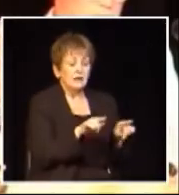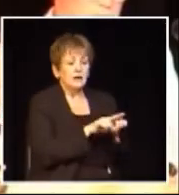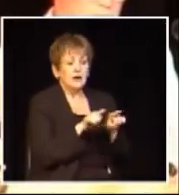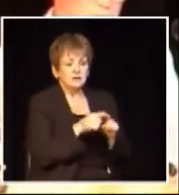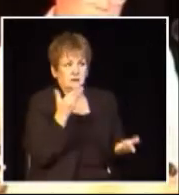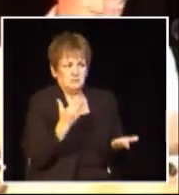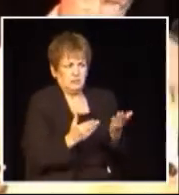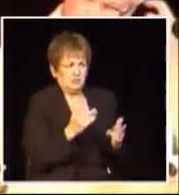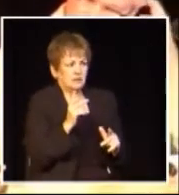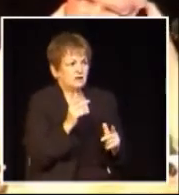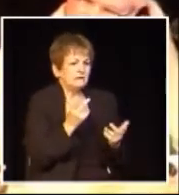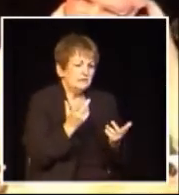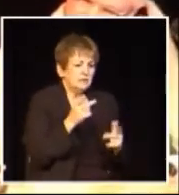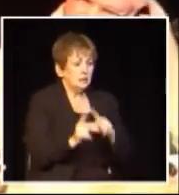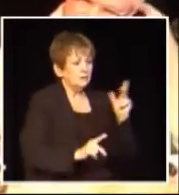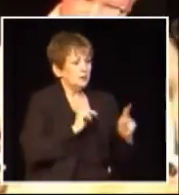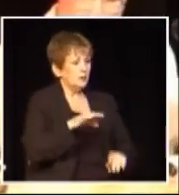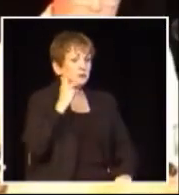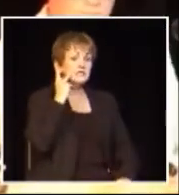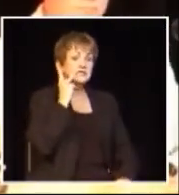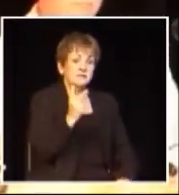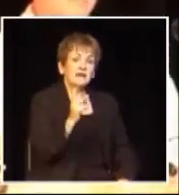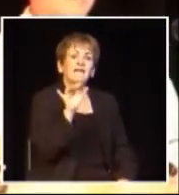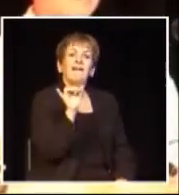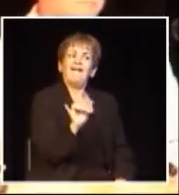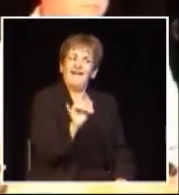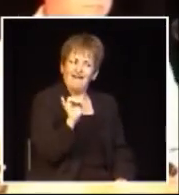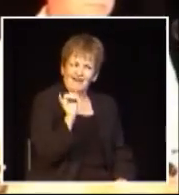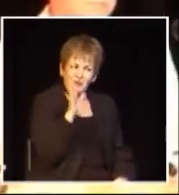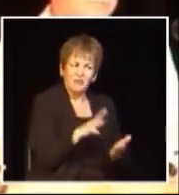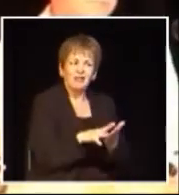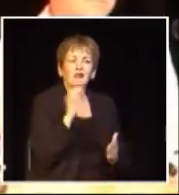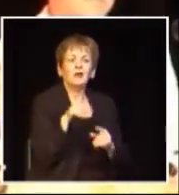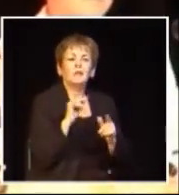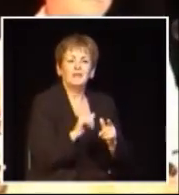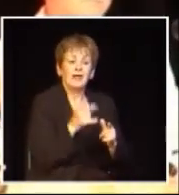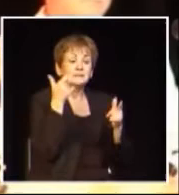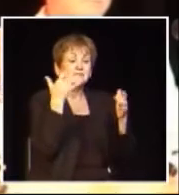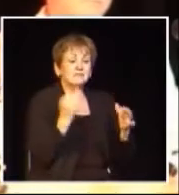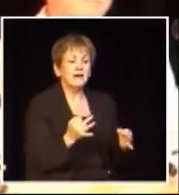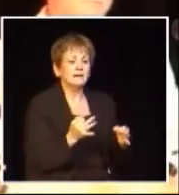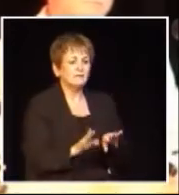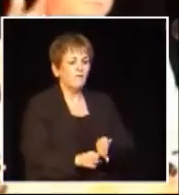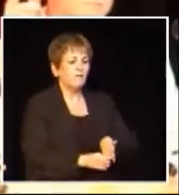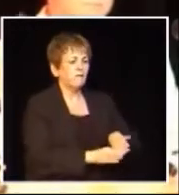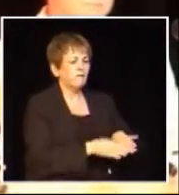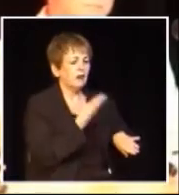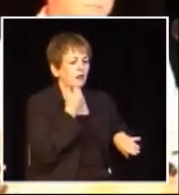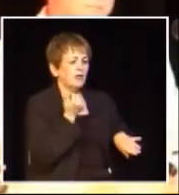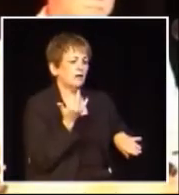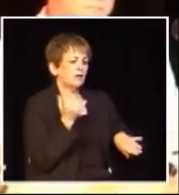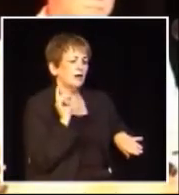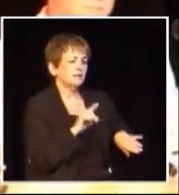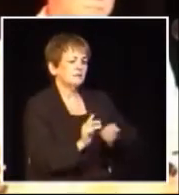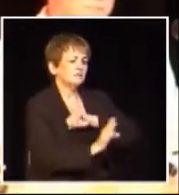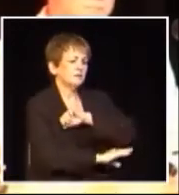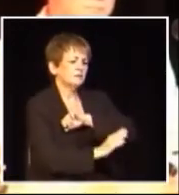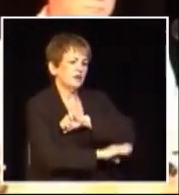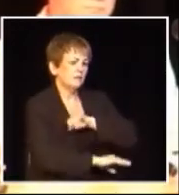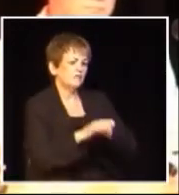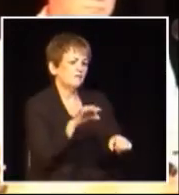perhaps be too visible for the constituents instead they would have the vote in September.